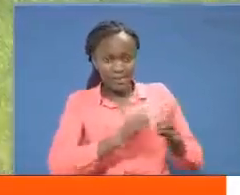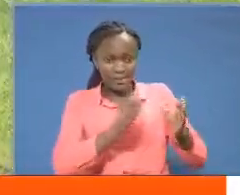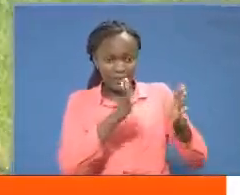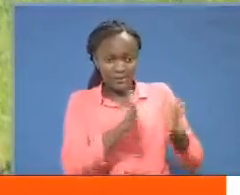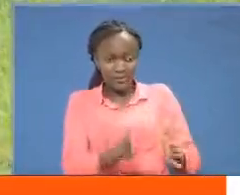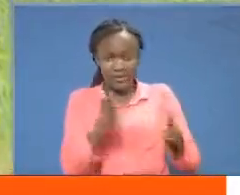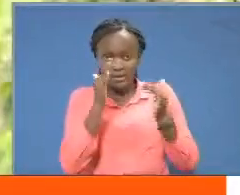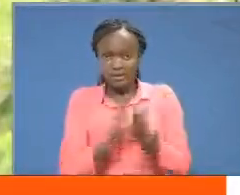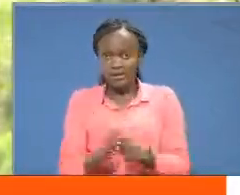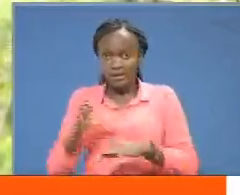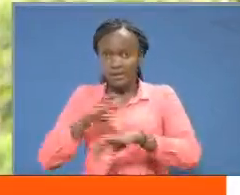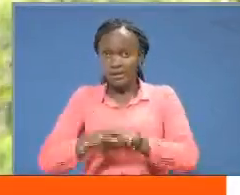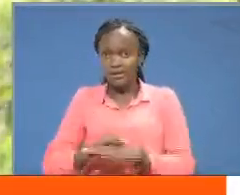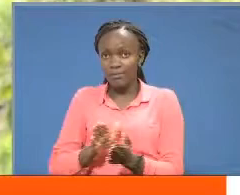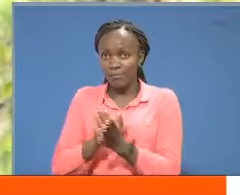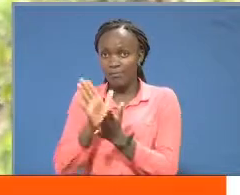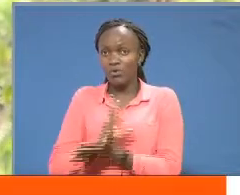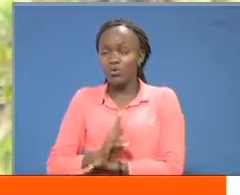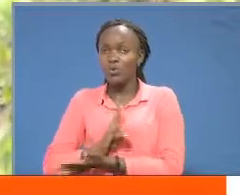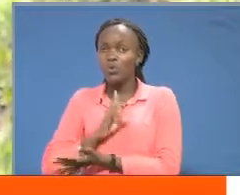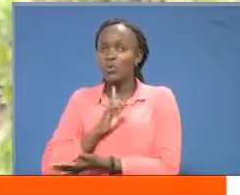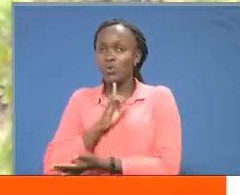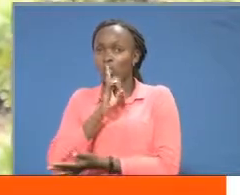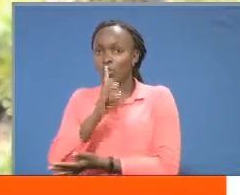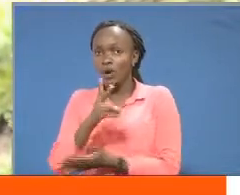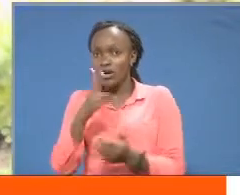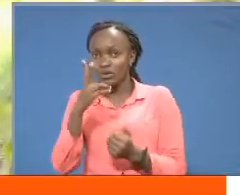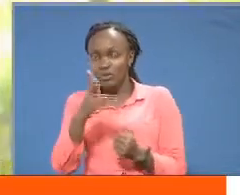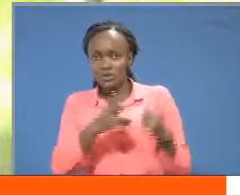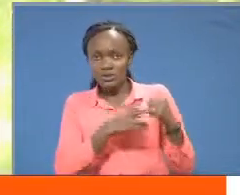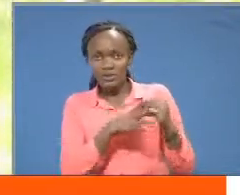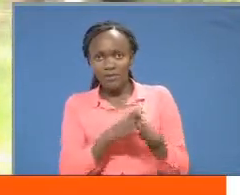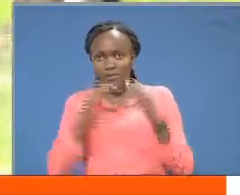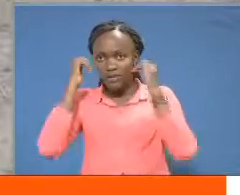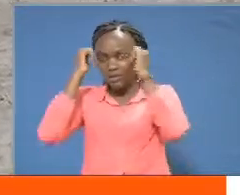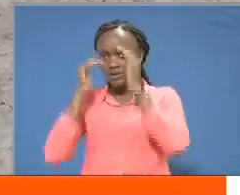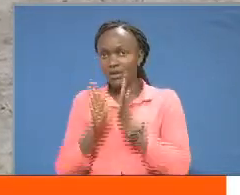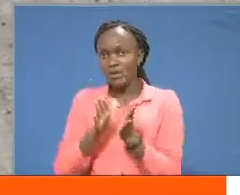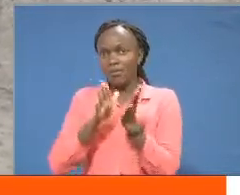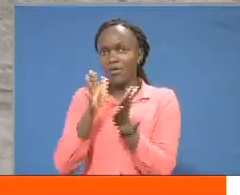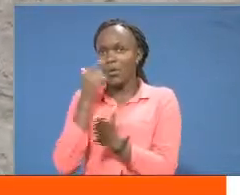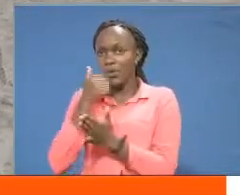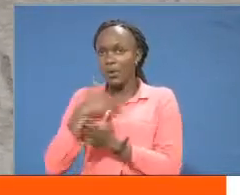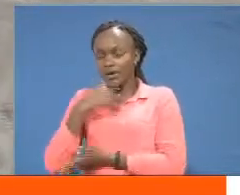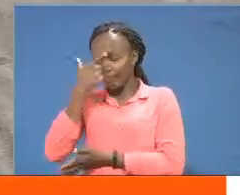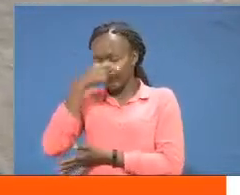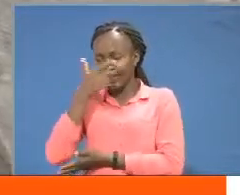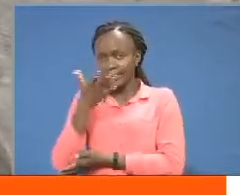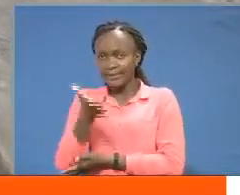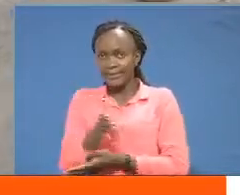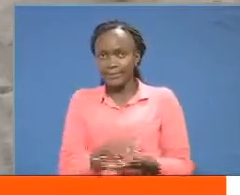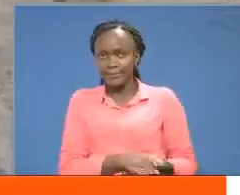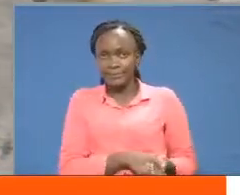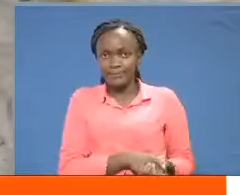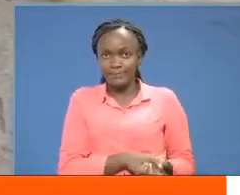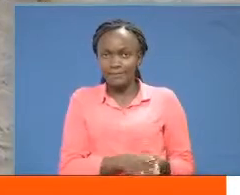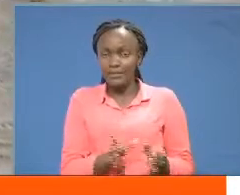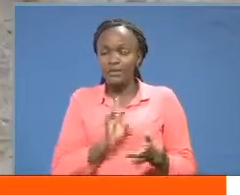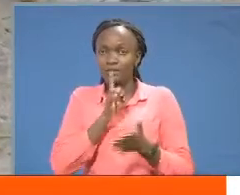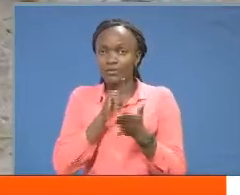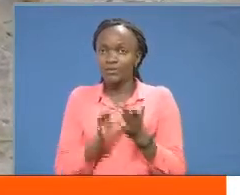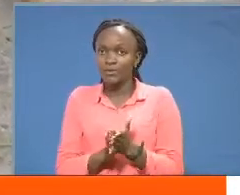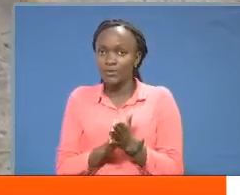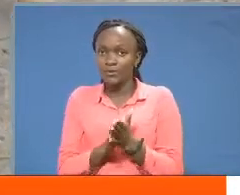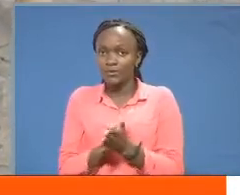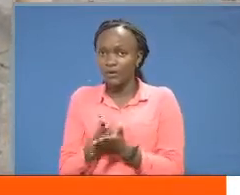registered more than 127 students most of these being students with visual impairments they say